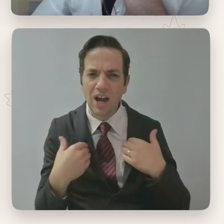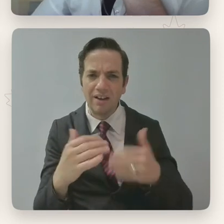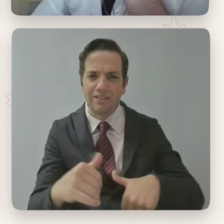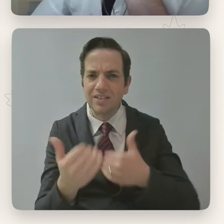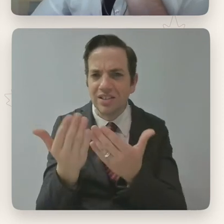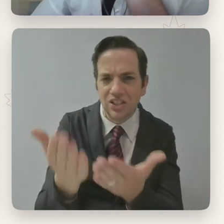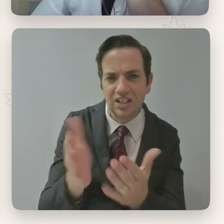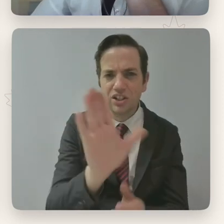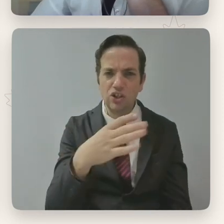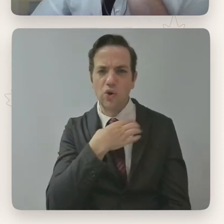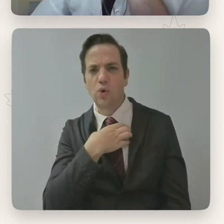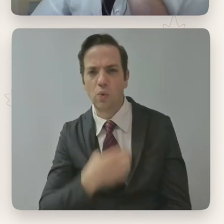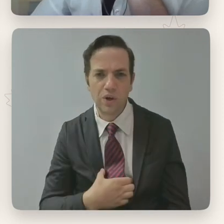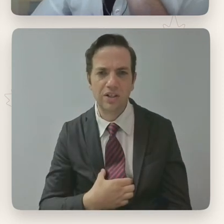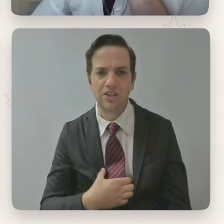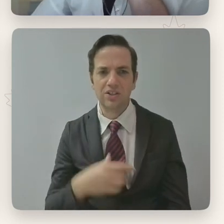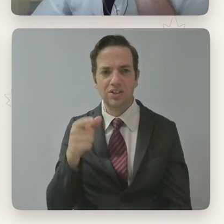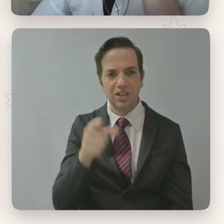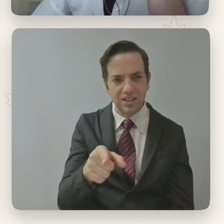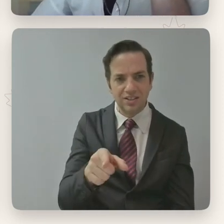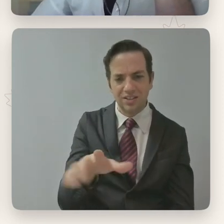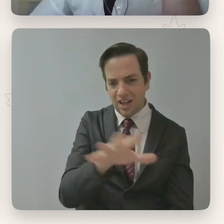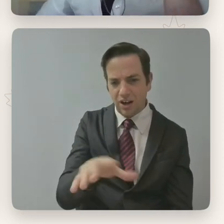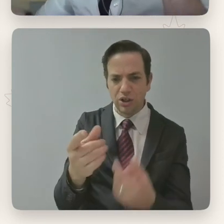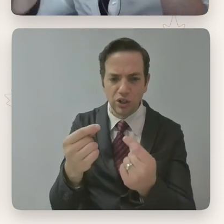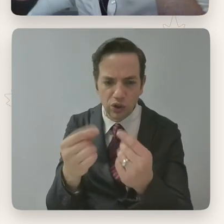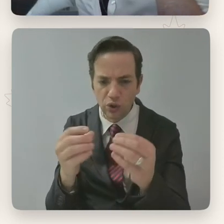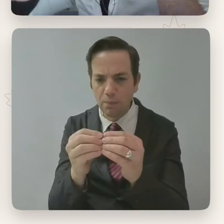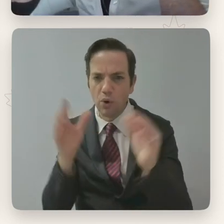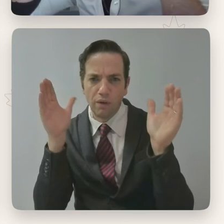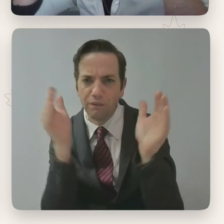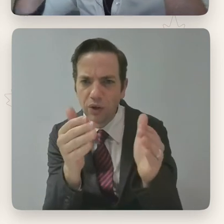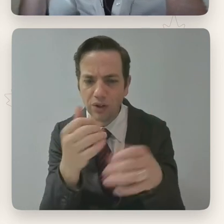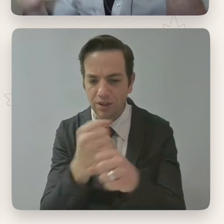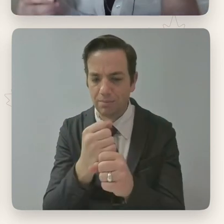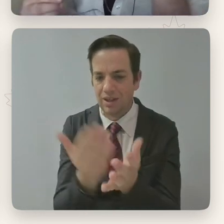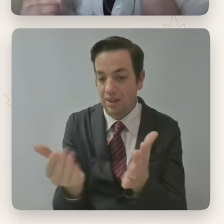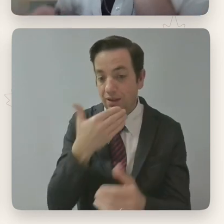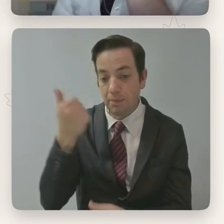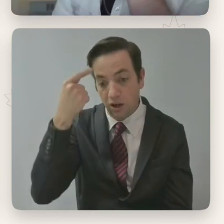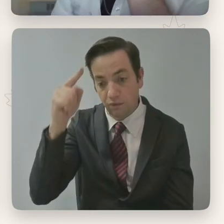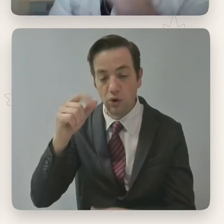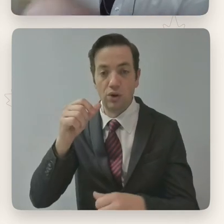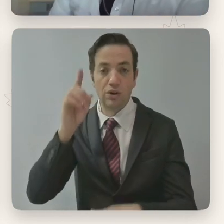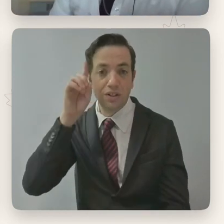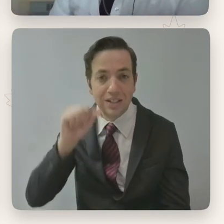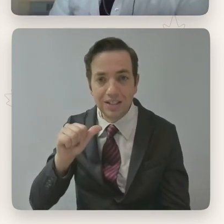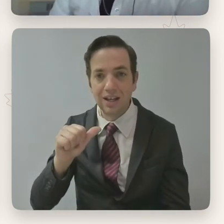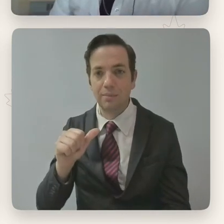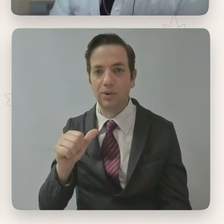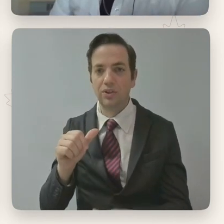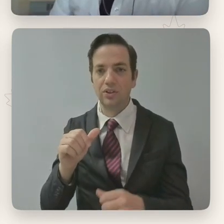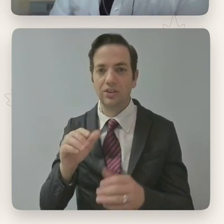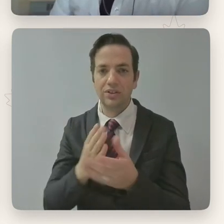wishlist of things for the industry to pay attention to, to make things better for disabled performers, to cultivate